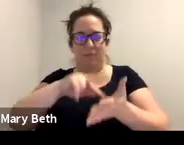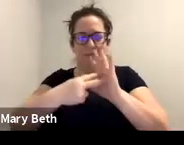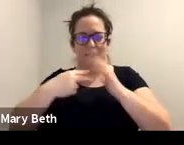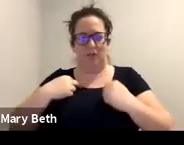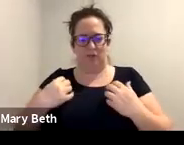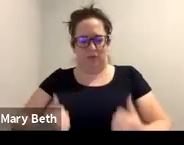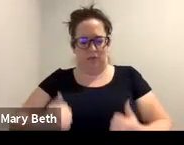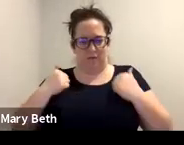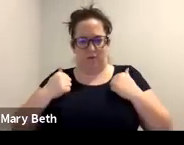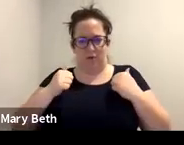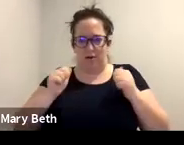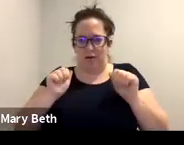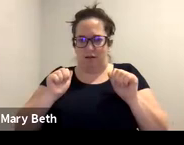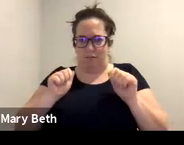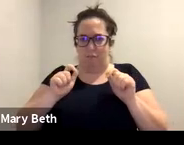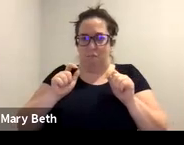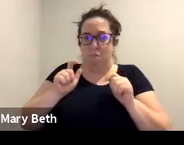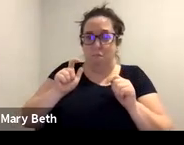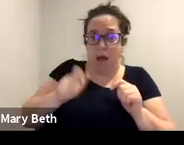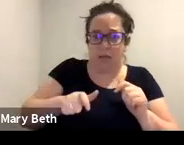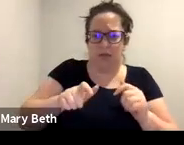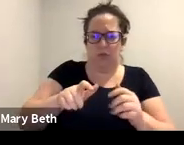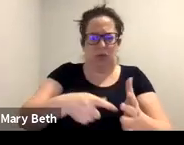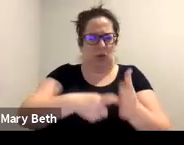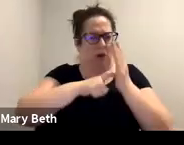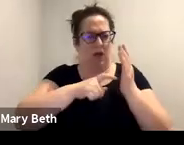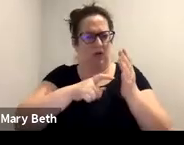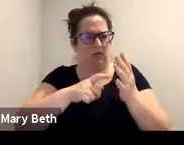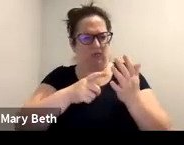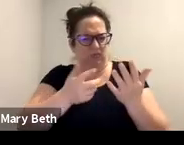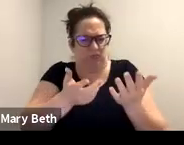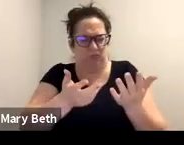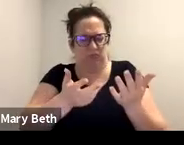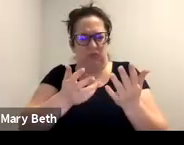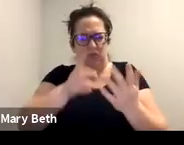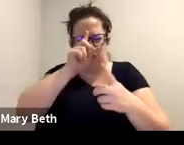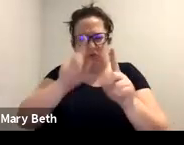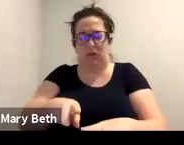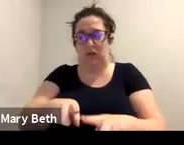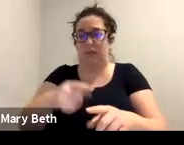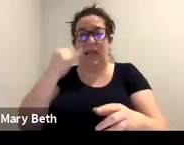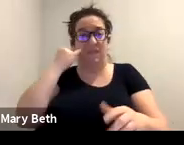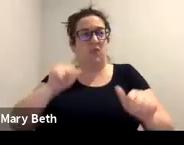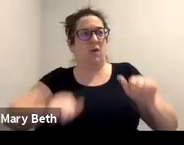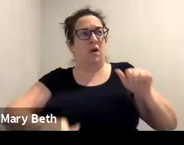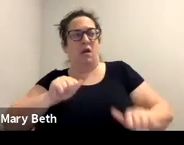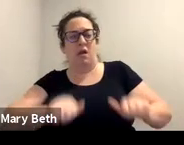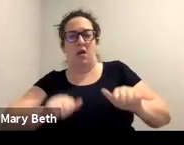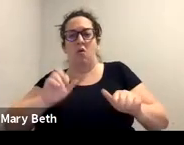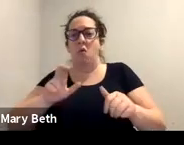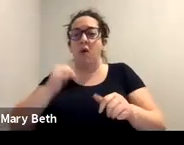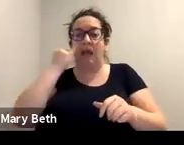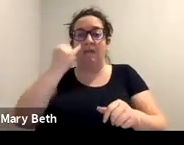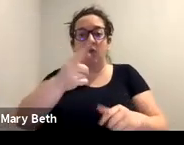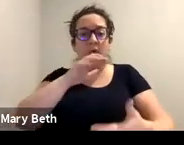it. Um, one thing that we always want to do with survivors, if you're working with a survivor and you're just not sure if it's appropriate for